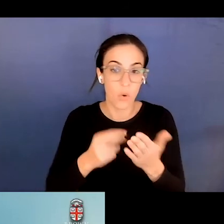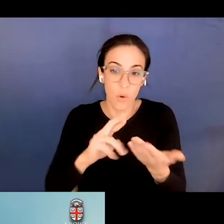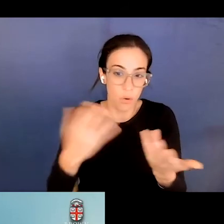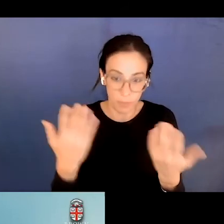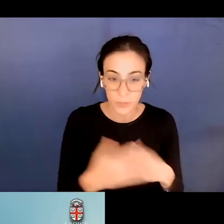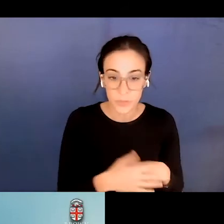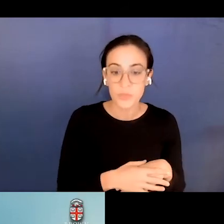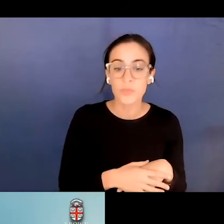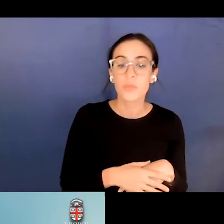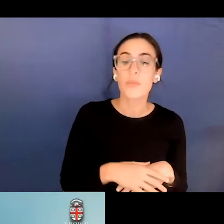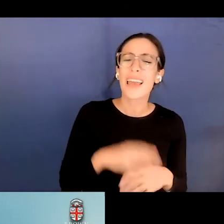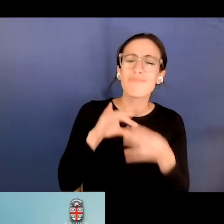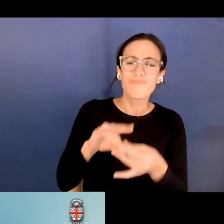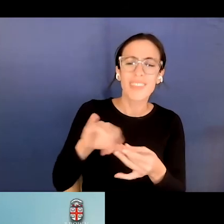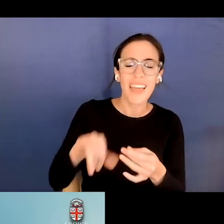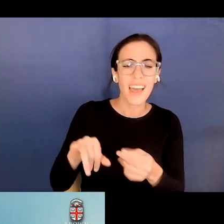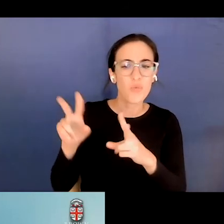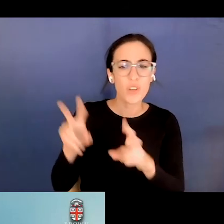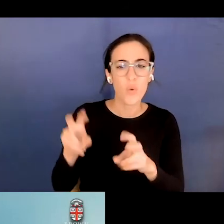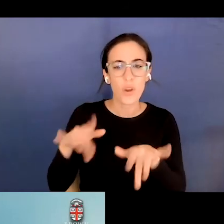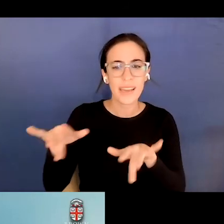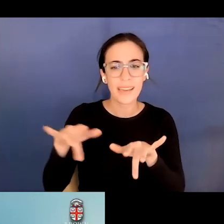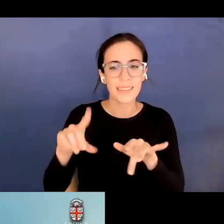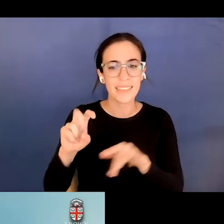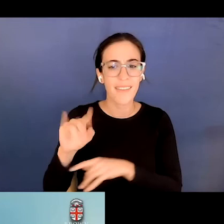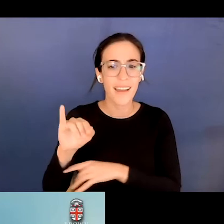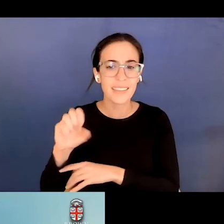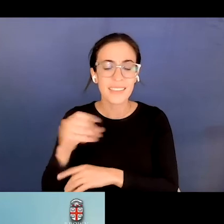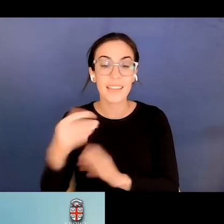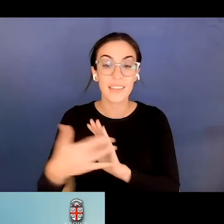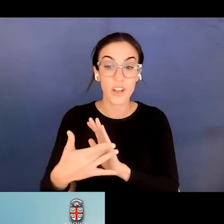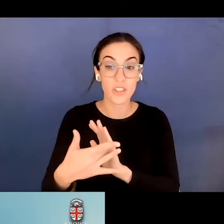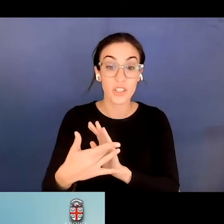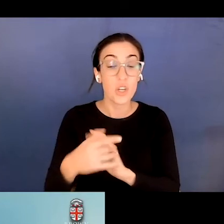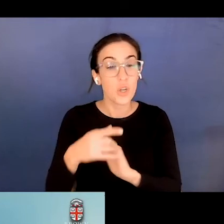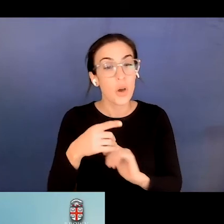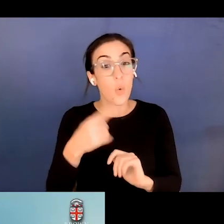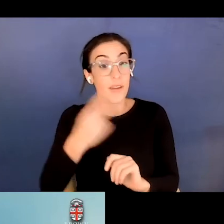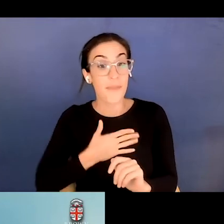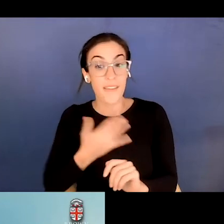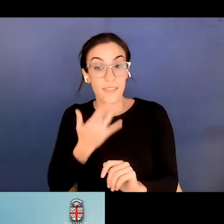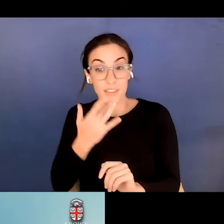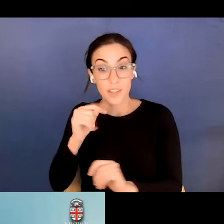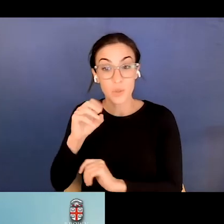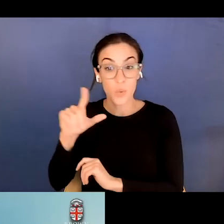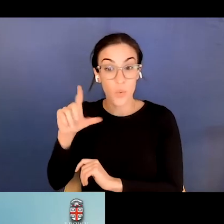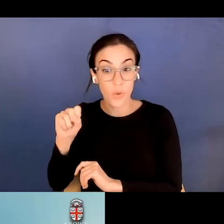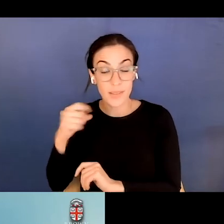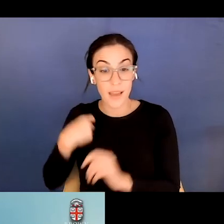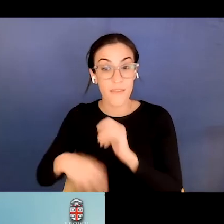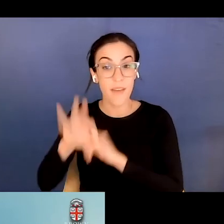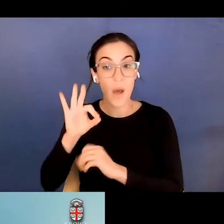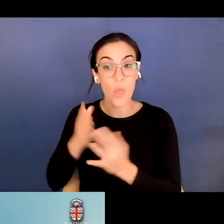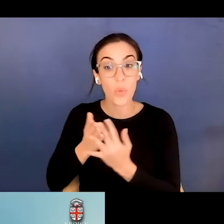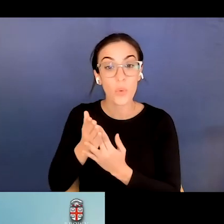and speaking of like recording devices and technology, do you, so one of my favorite tools that I learned, um, through the pandemic was ed